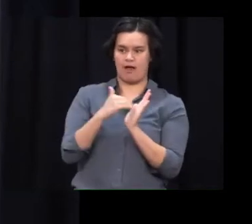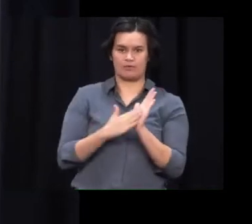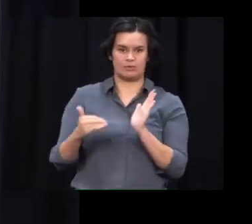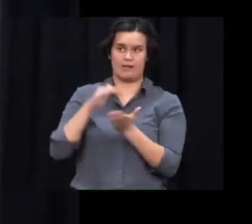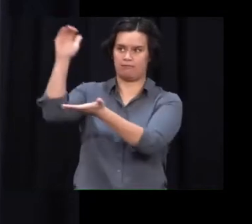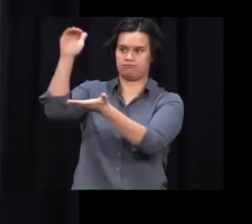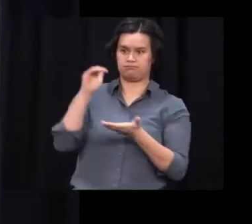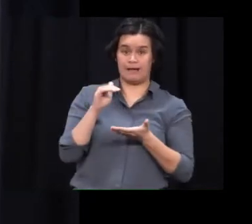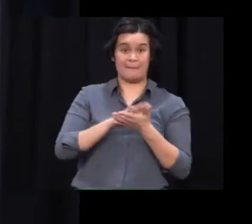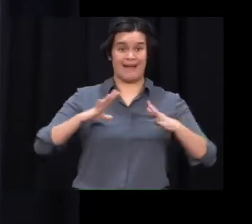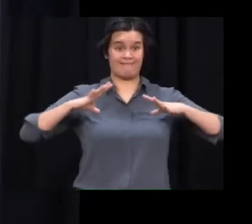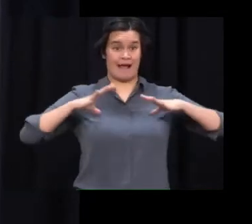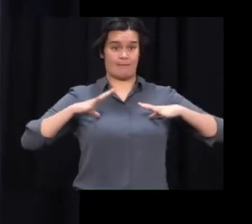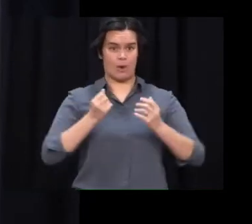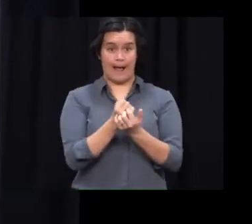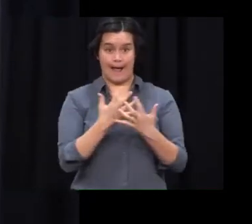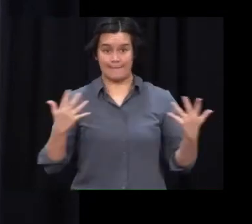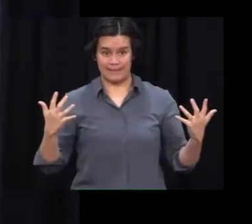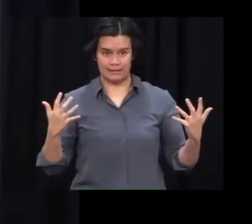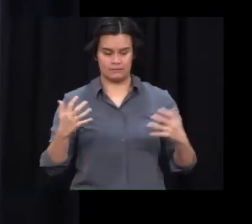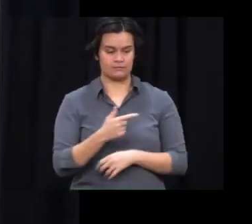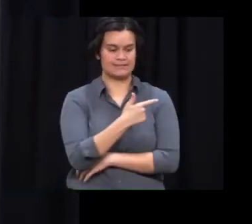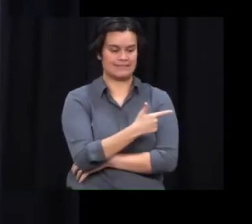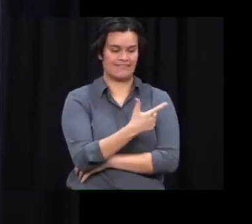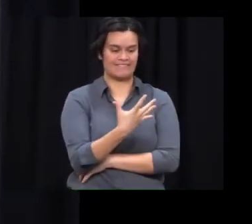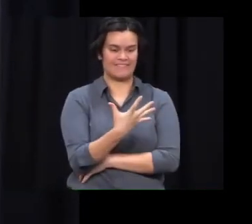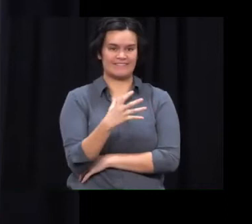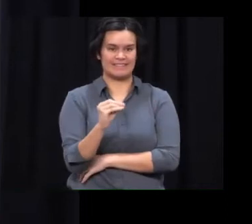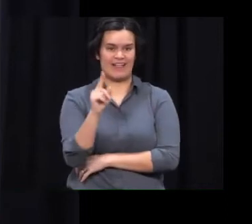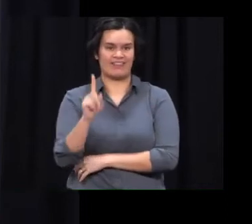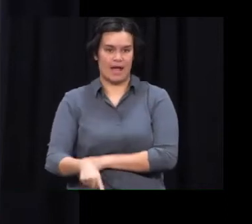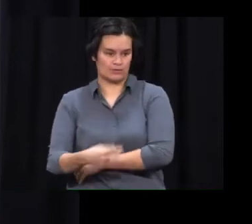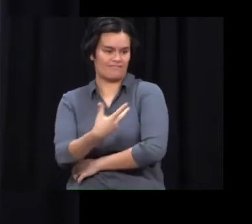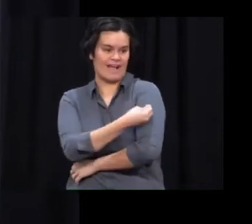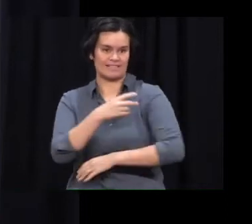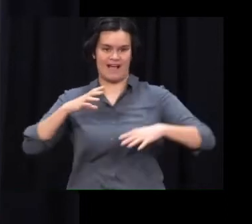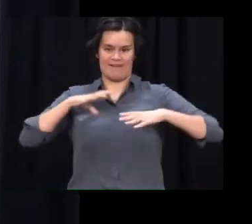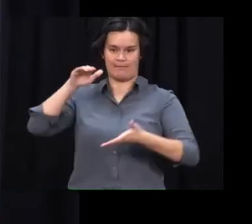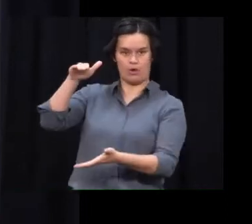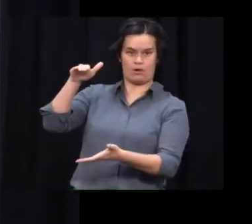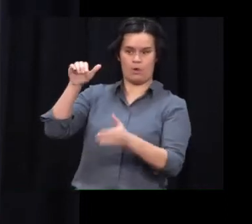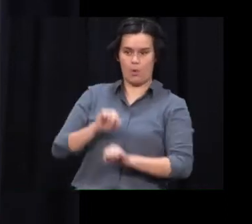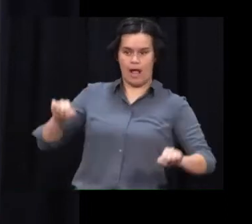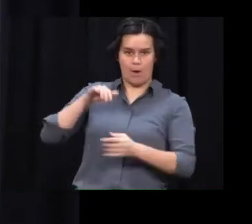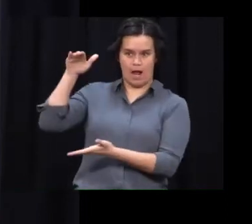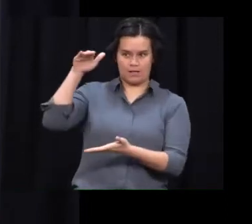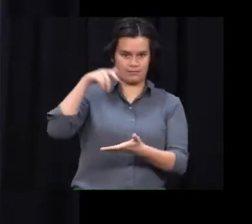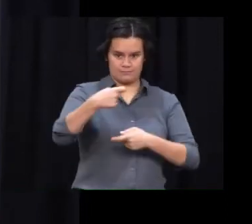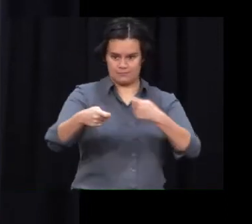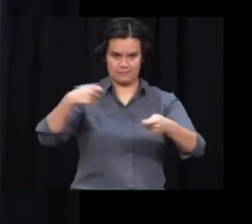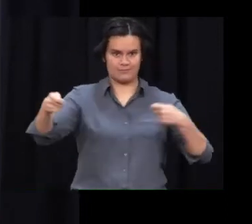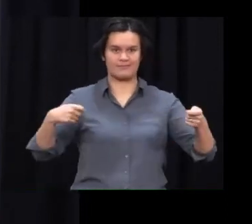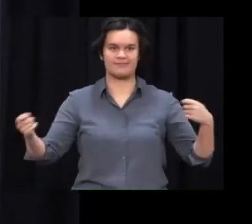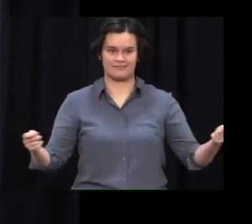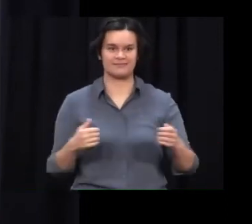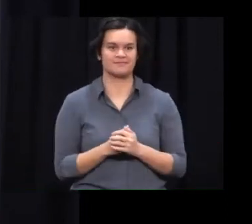750,000 doses on hand. So our vaccination programme can scale up without having to worry about running out.